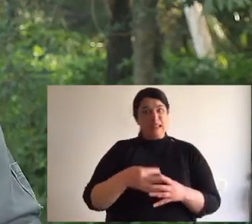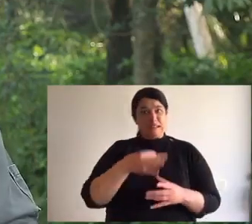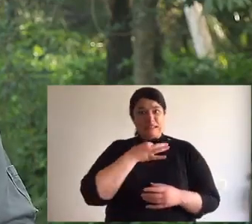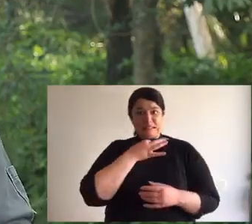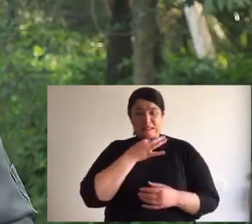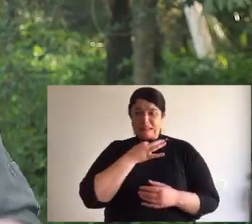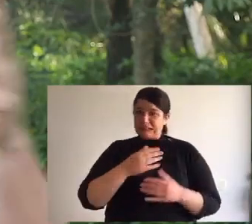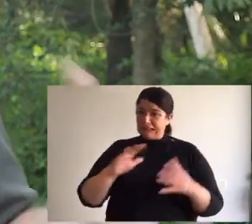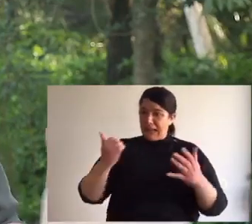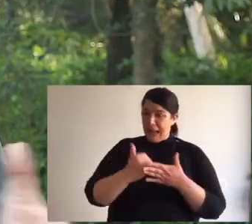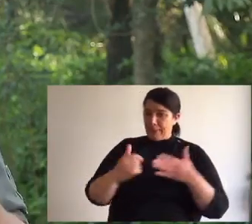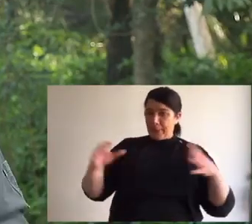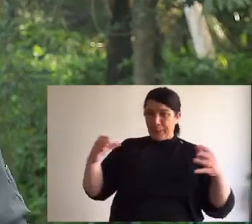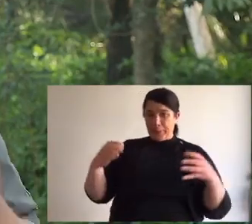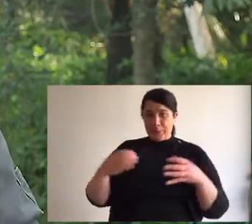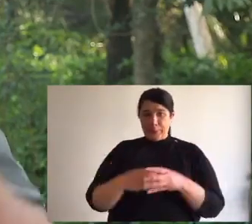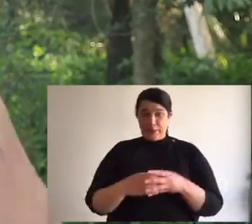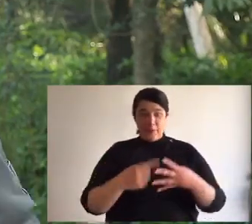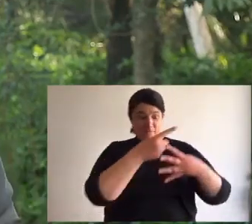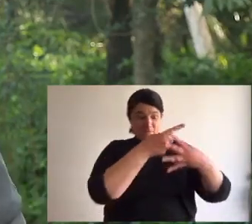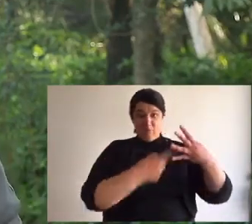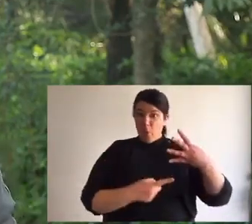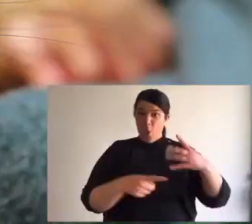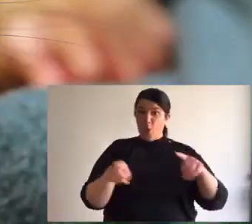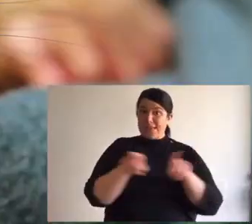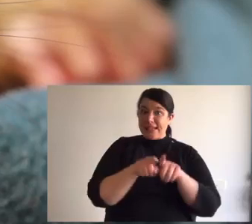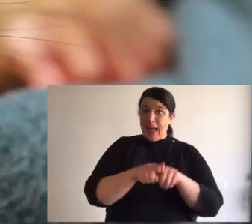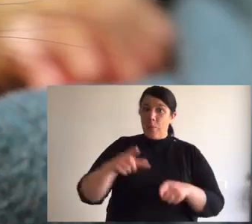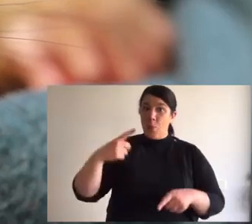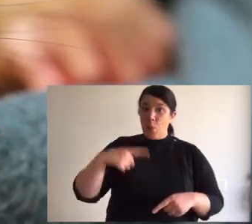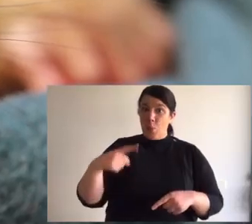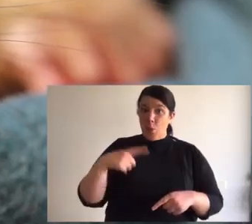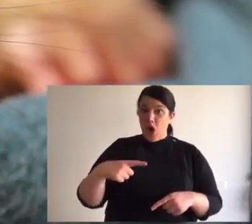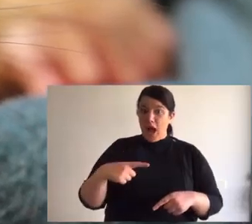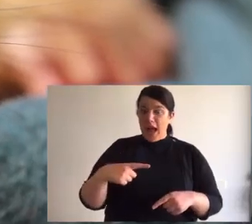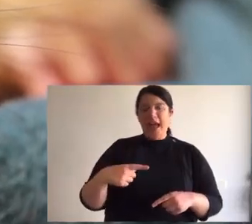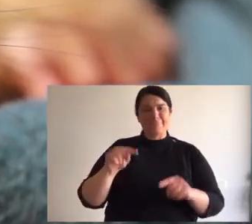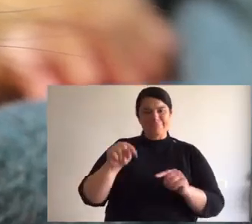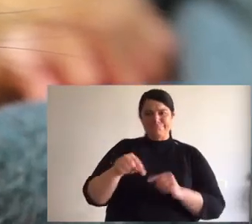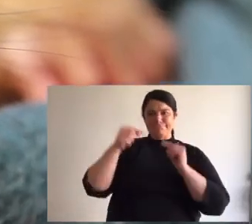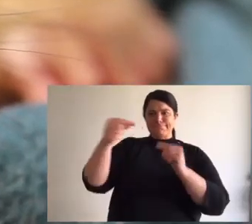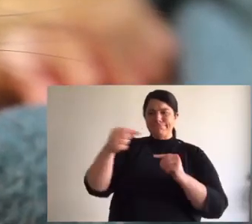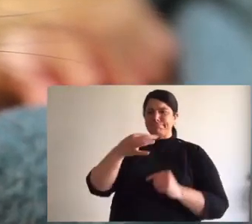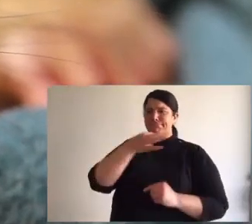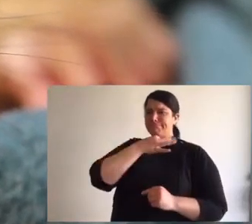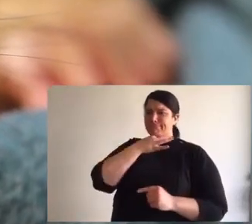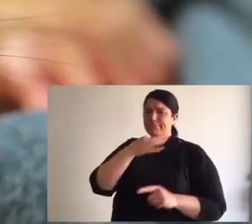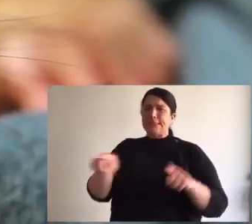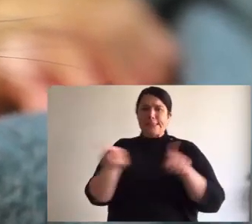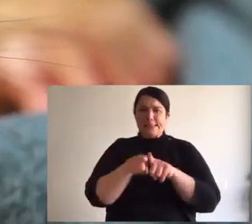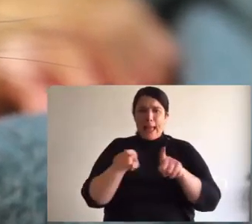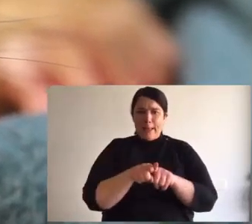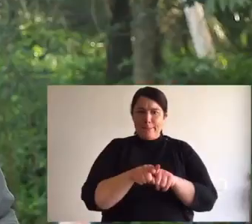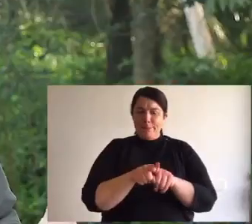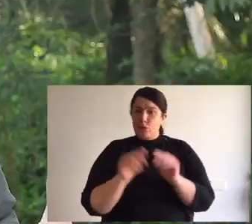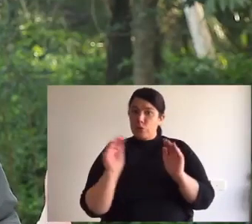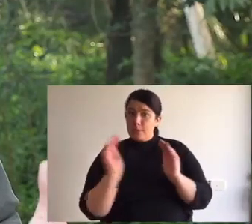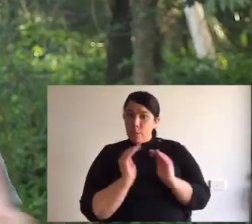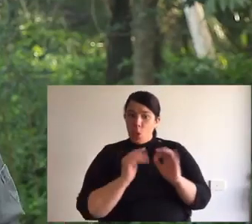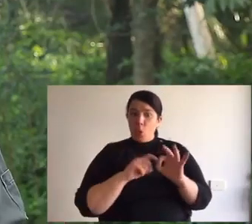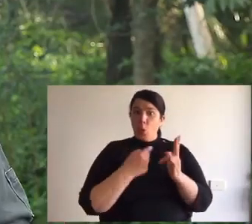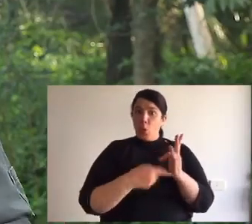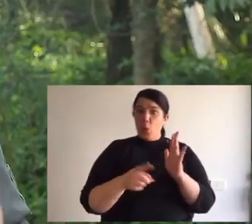extinction. They're all either threatened, vulnerable or endangered. What they have in common with each other is that they're facing similar threats.